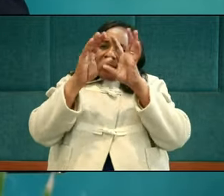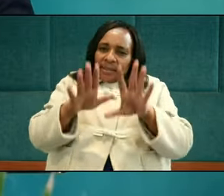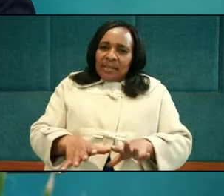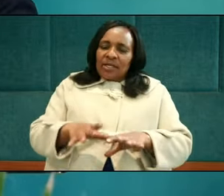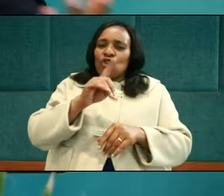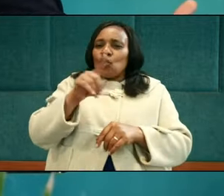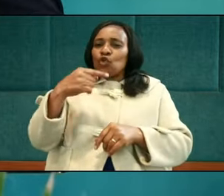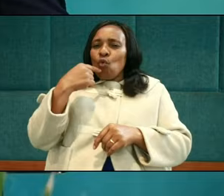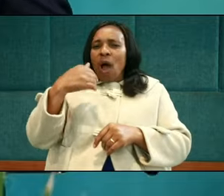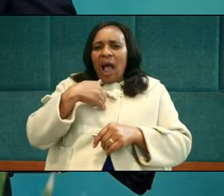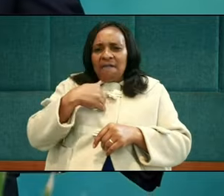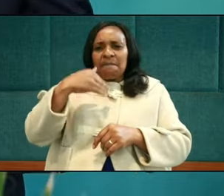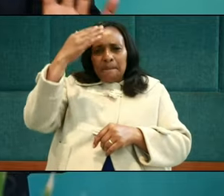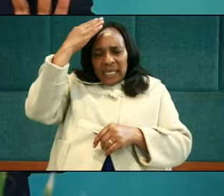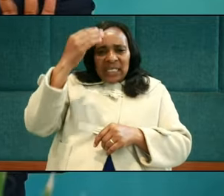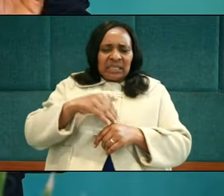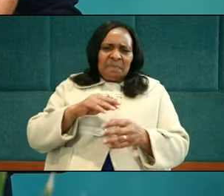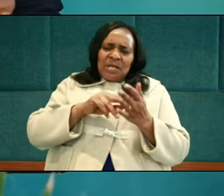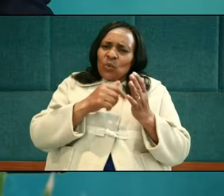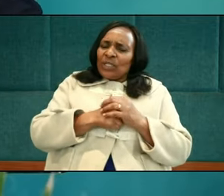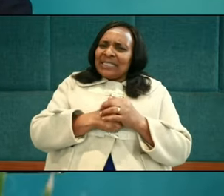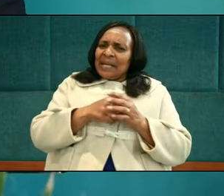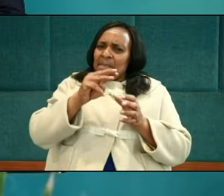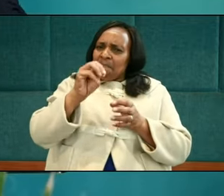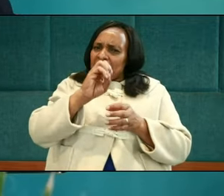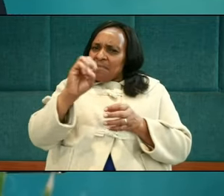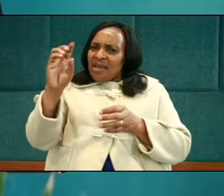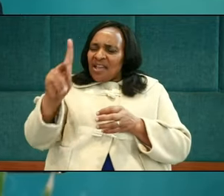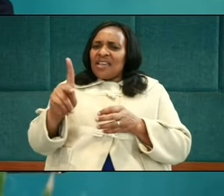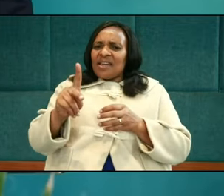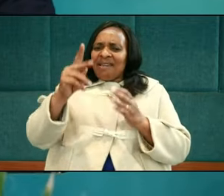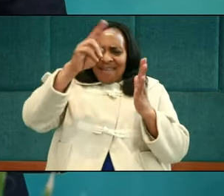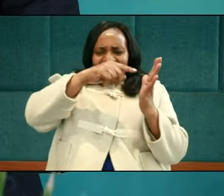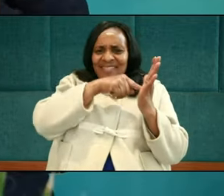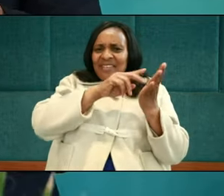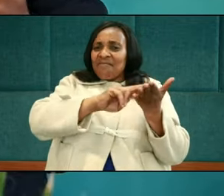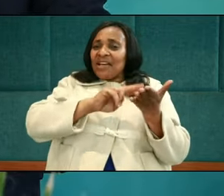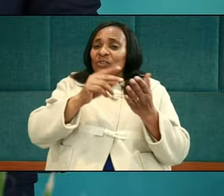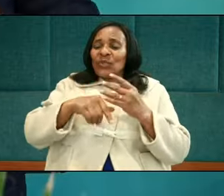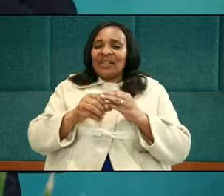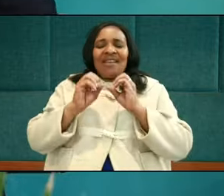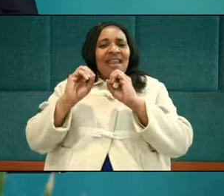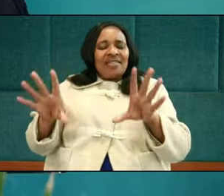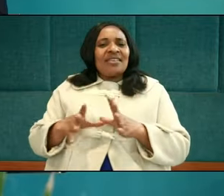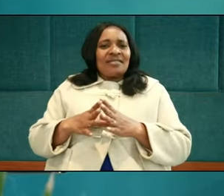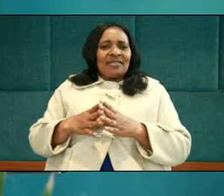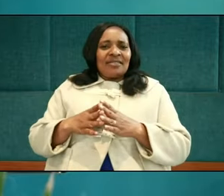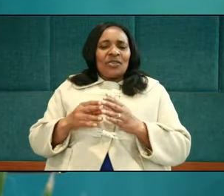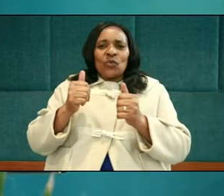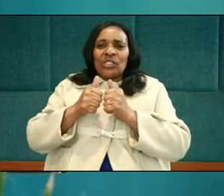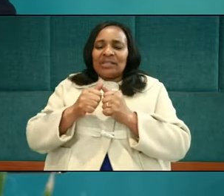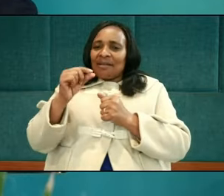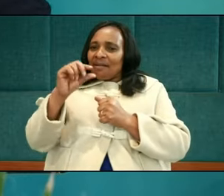the meek. What does it mean? The word meek that is written in that text is actually from the Greek pries.